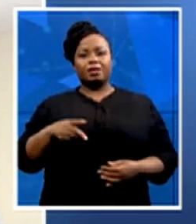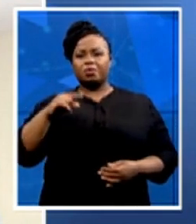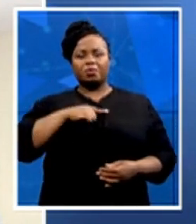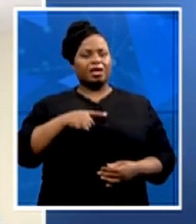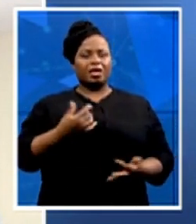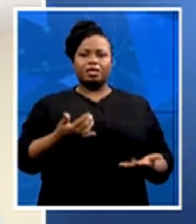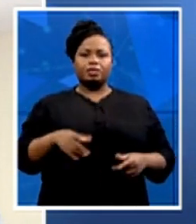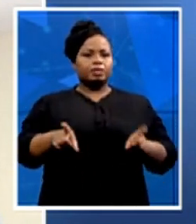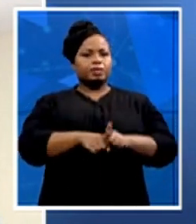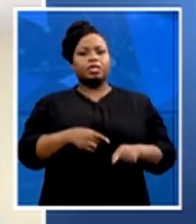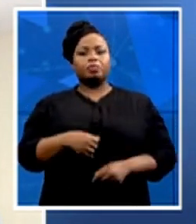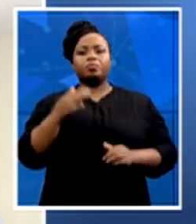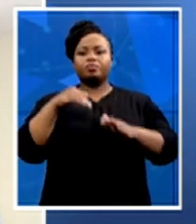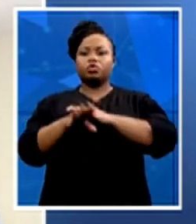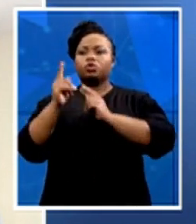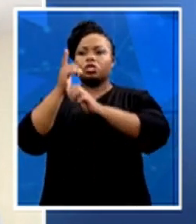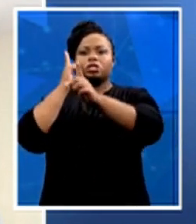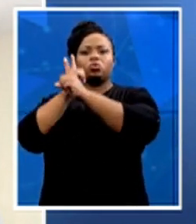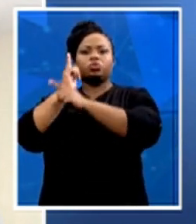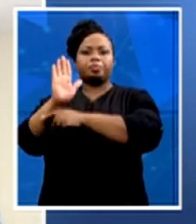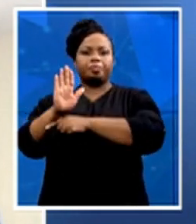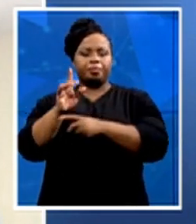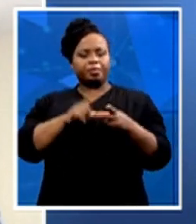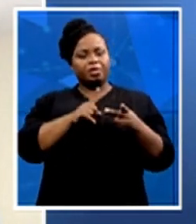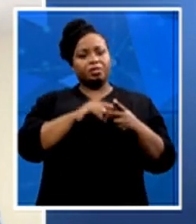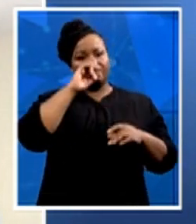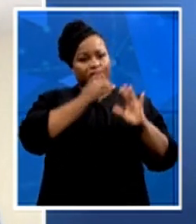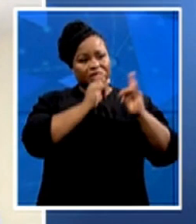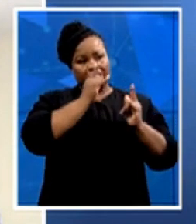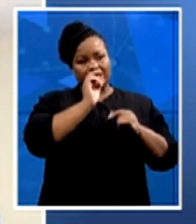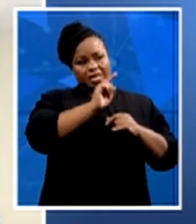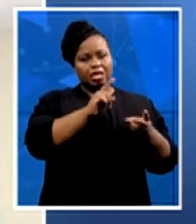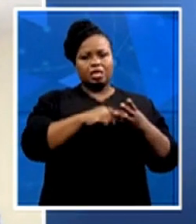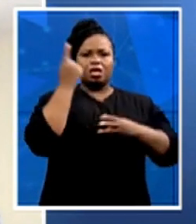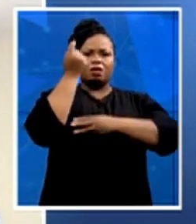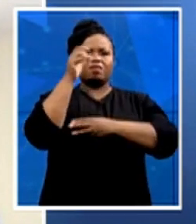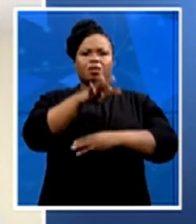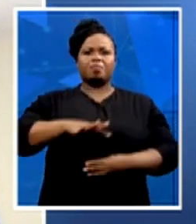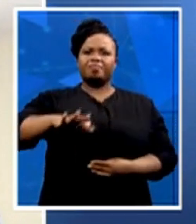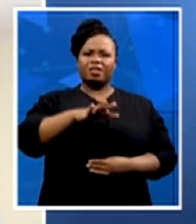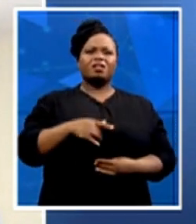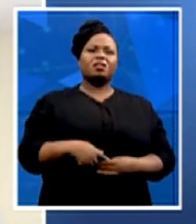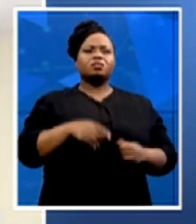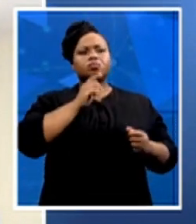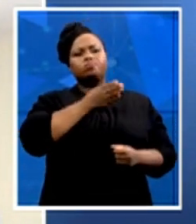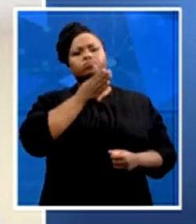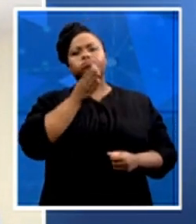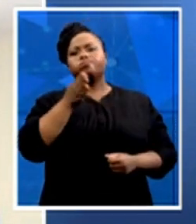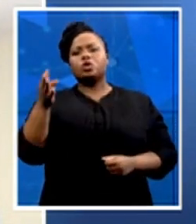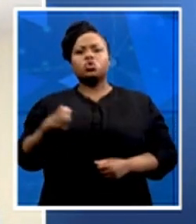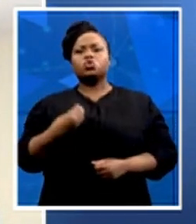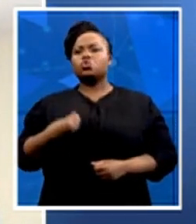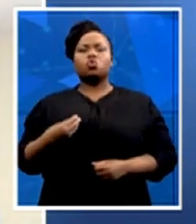go to urban areas, you go to rural areas, you will find young people not doing anything. Now, subjectively, you are